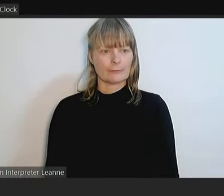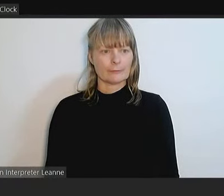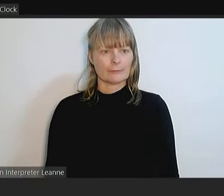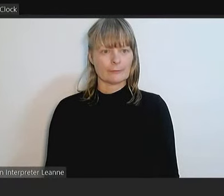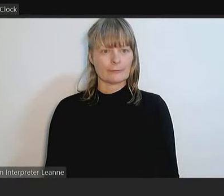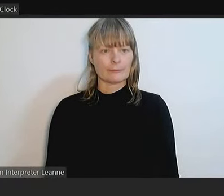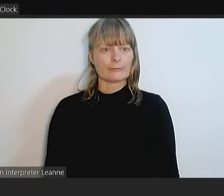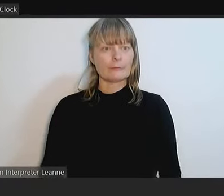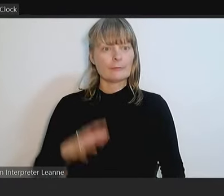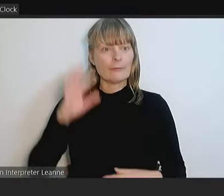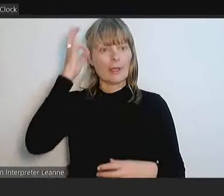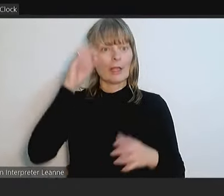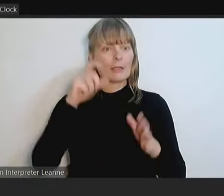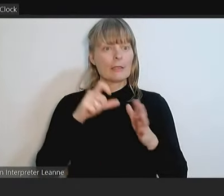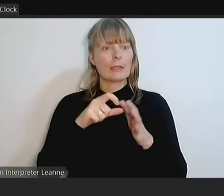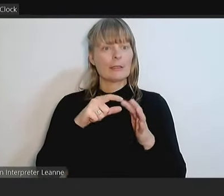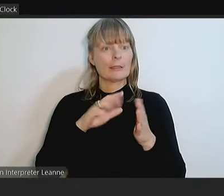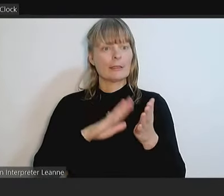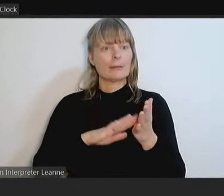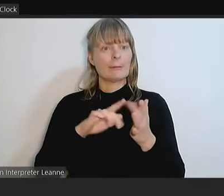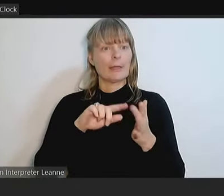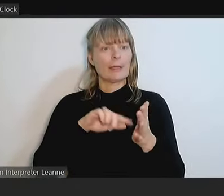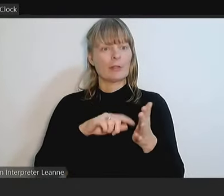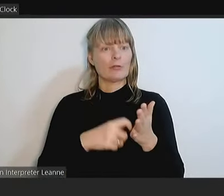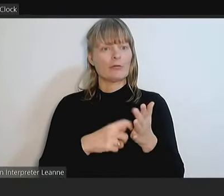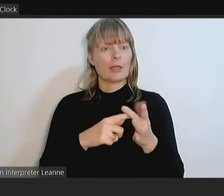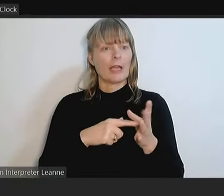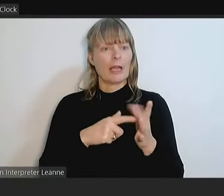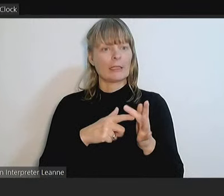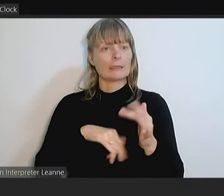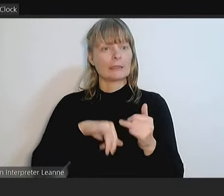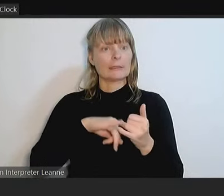Councillor Dimitriatus, and then I believe Councillor McCarthy has a question.